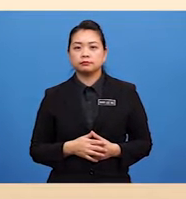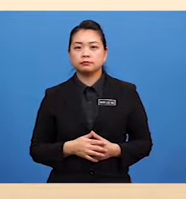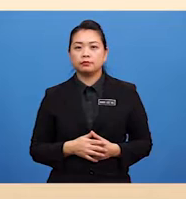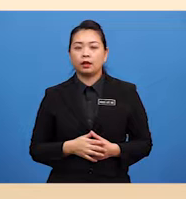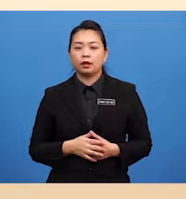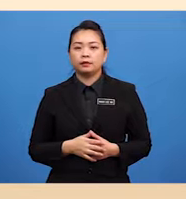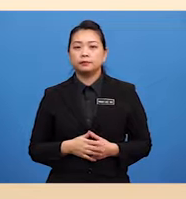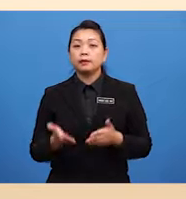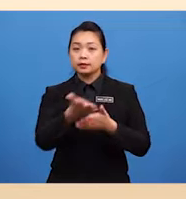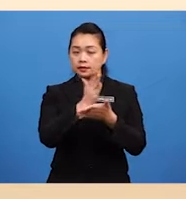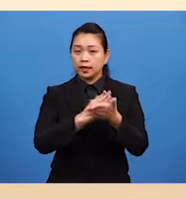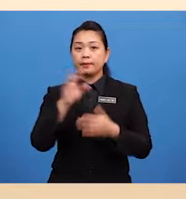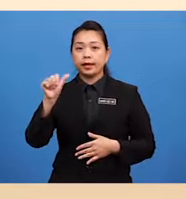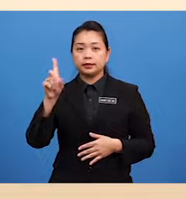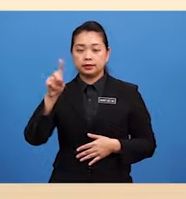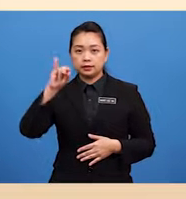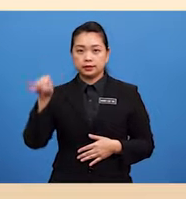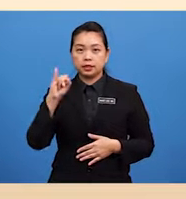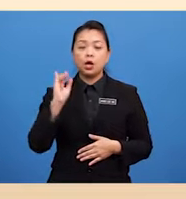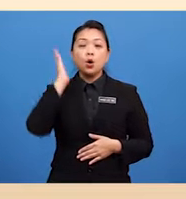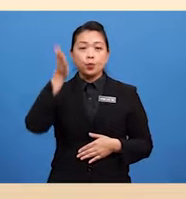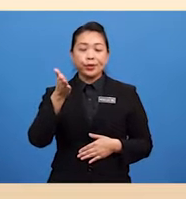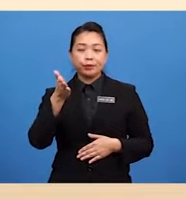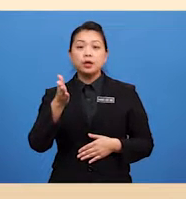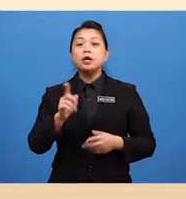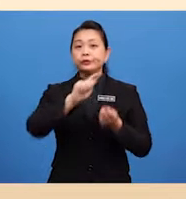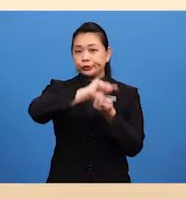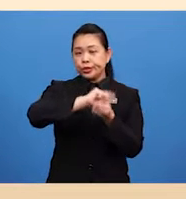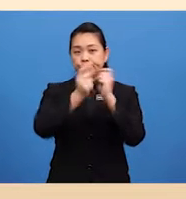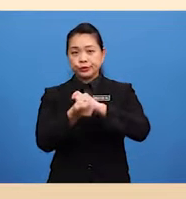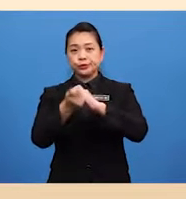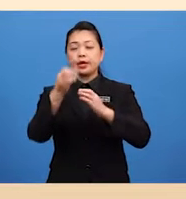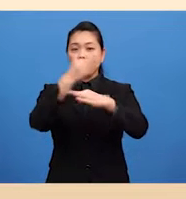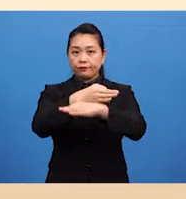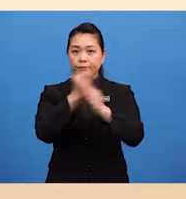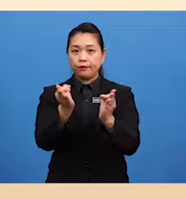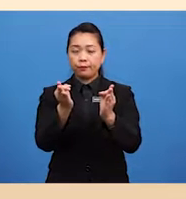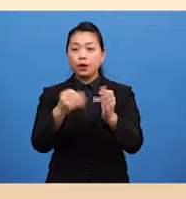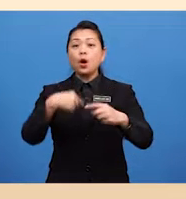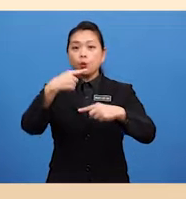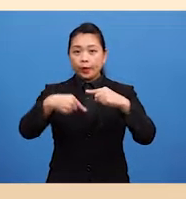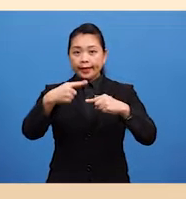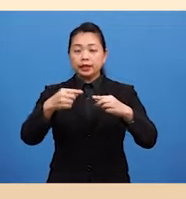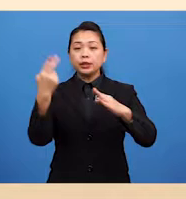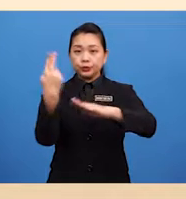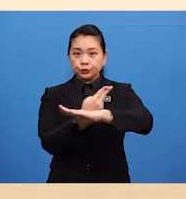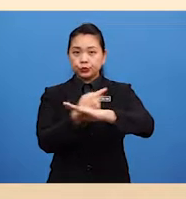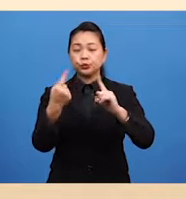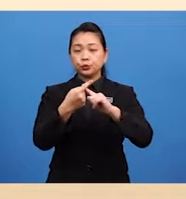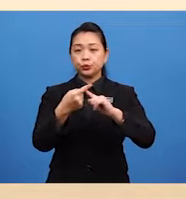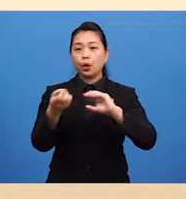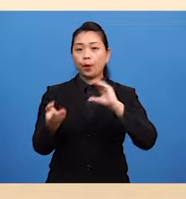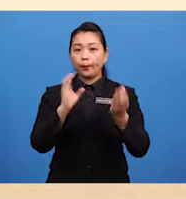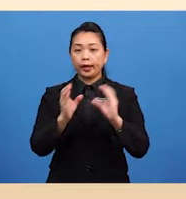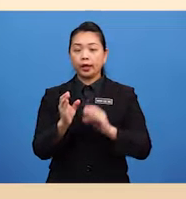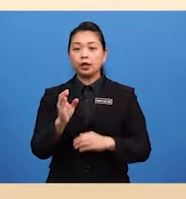Some adjectives Will change Their Forms When Used To Compare Two Or